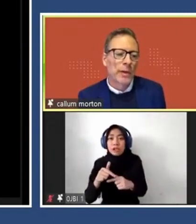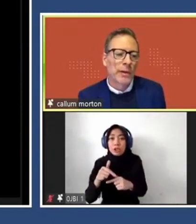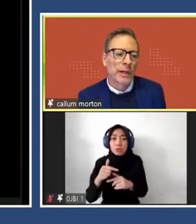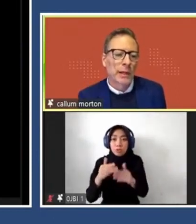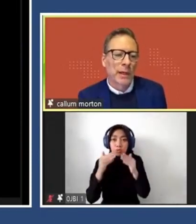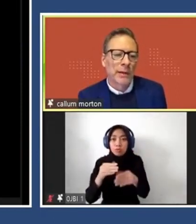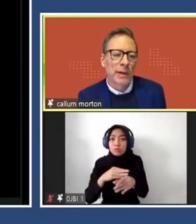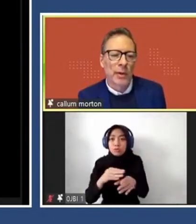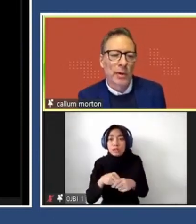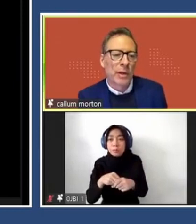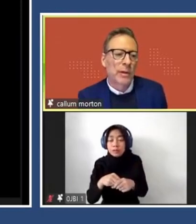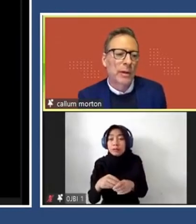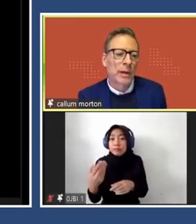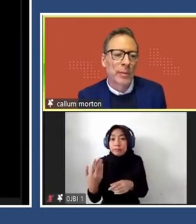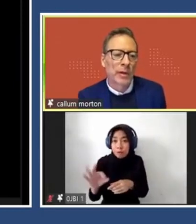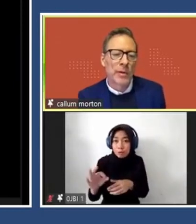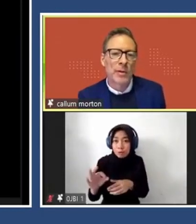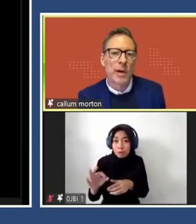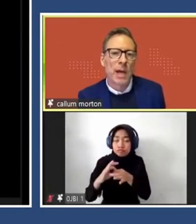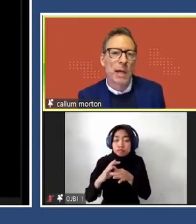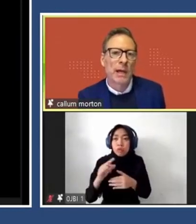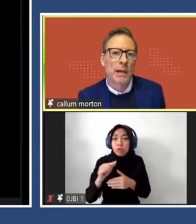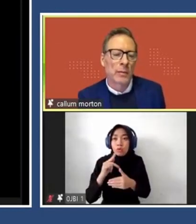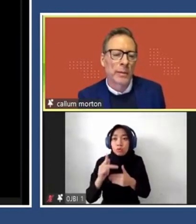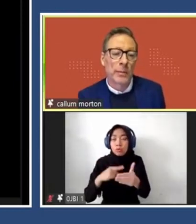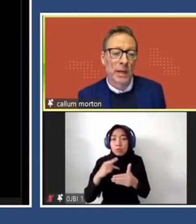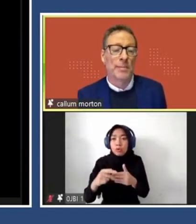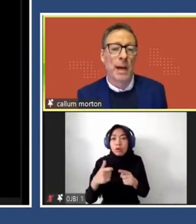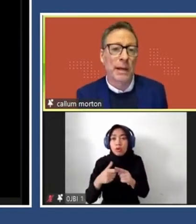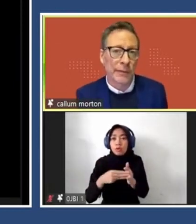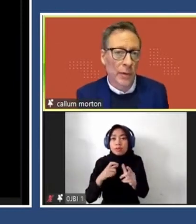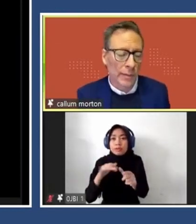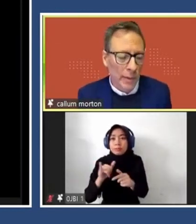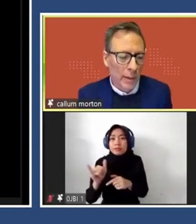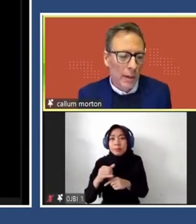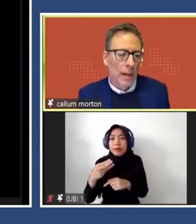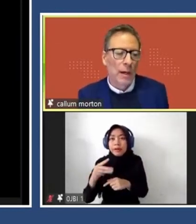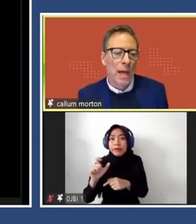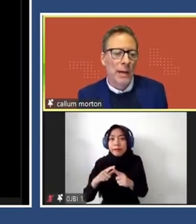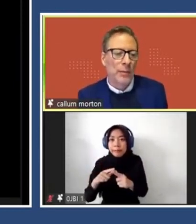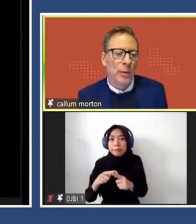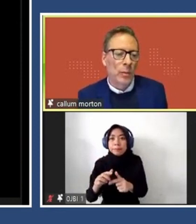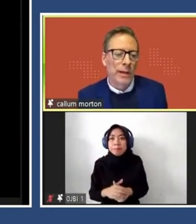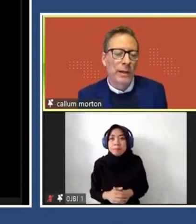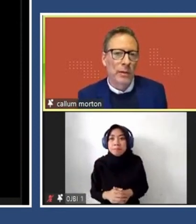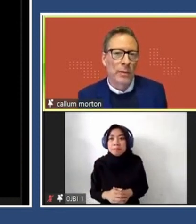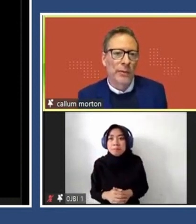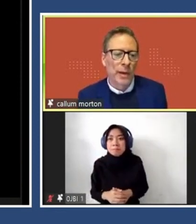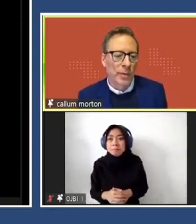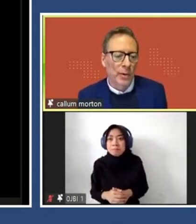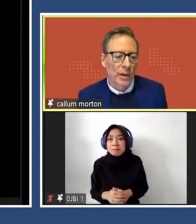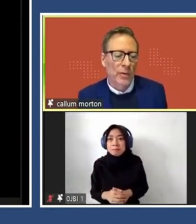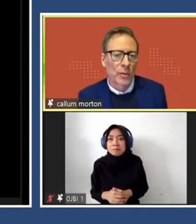we recently did a project. It was commissioned by ACCA and we actually made it for him. And we're